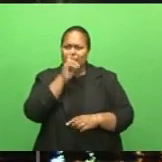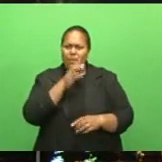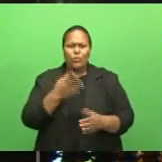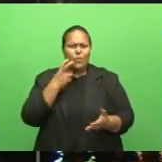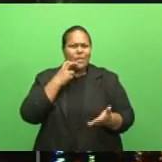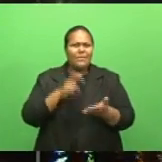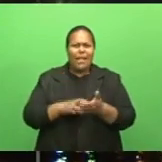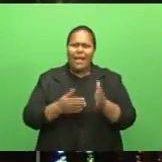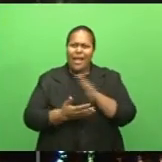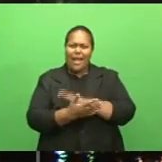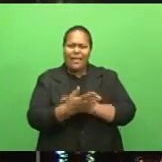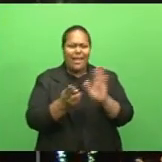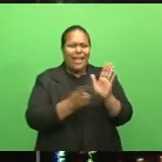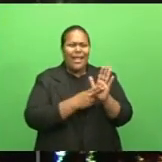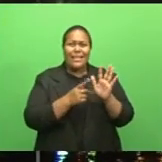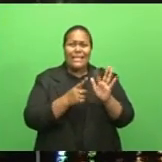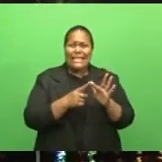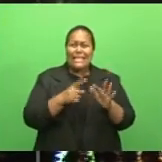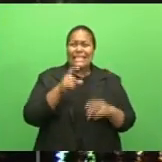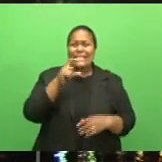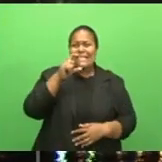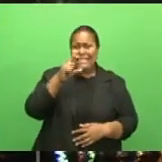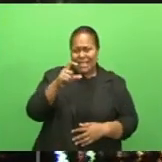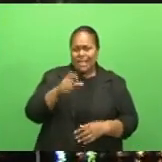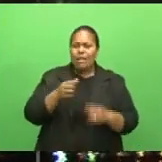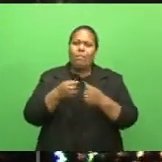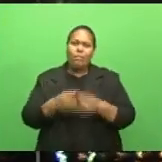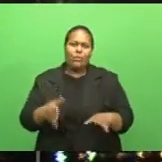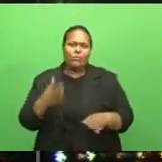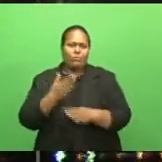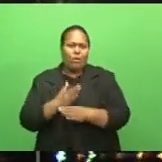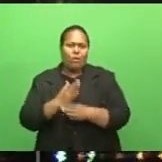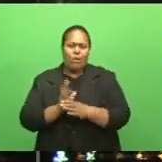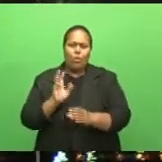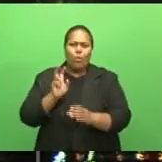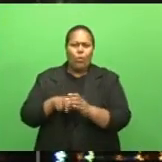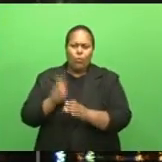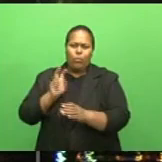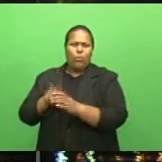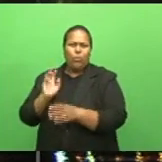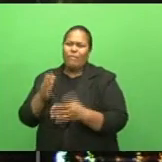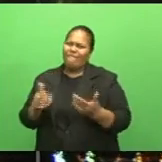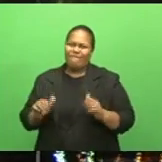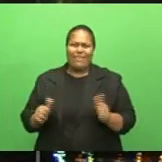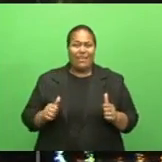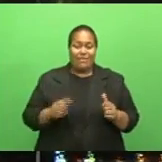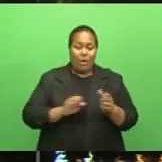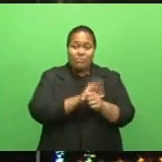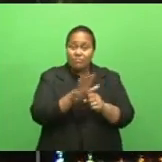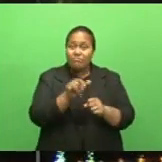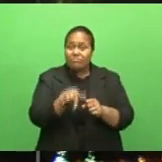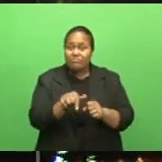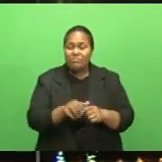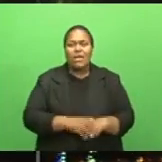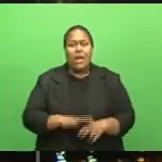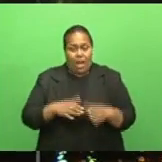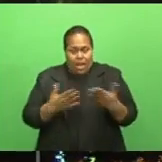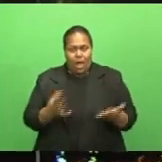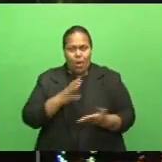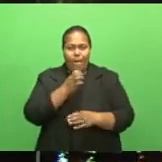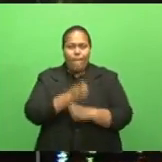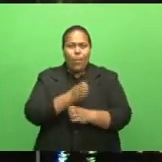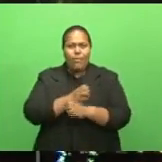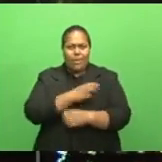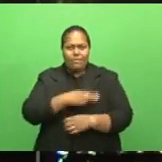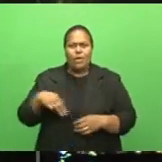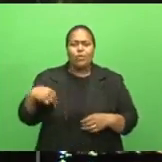lost their jobs as the pandemic has impacted the operations of partnered employers. This prompted the Employment Ministry to organize its